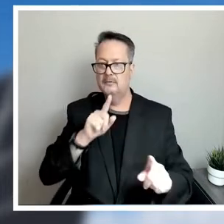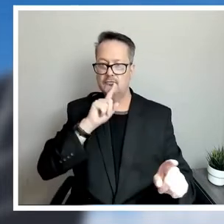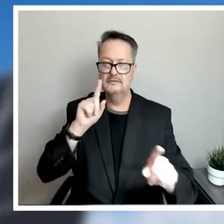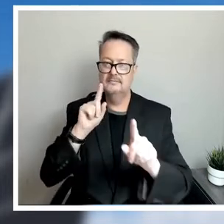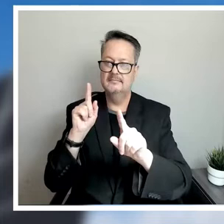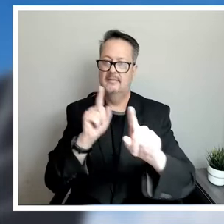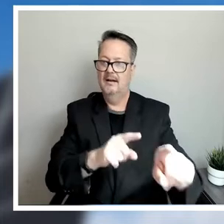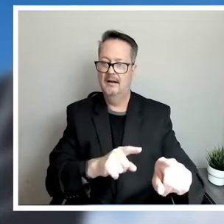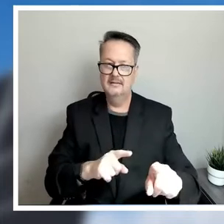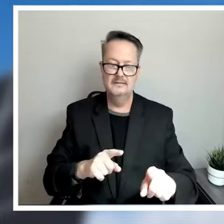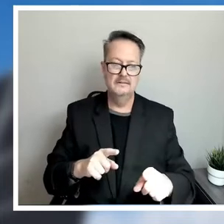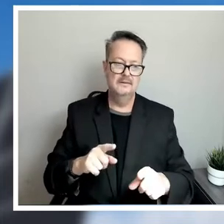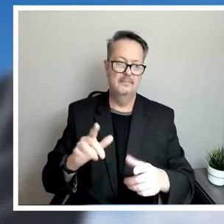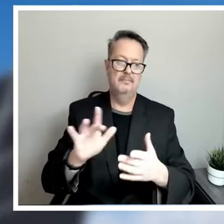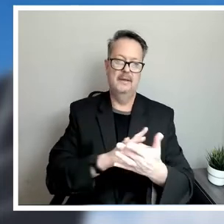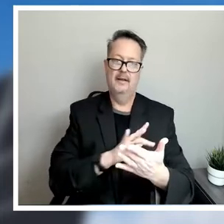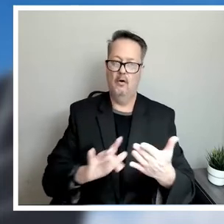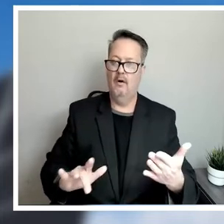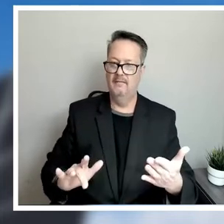paying off past due bills.